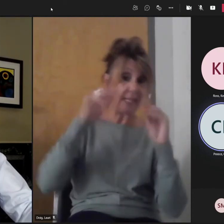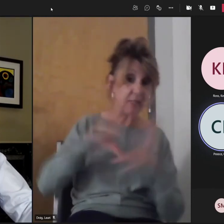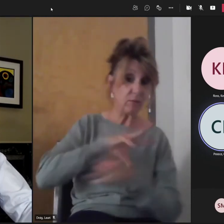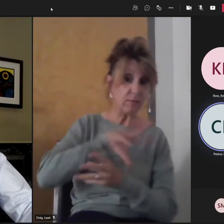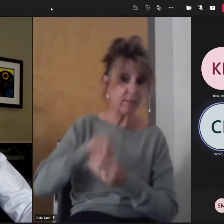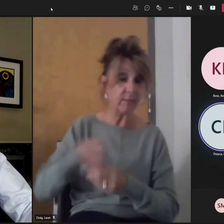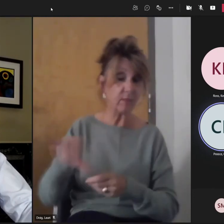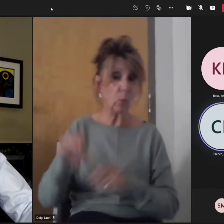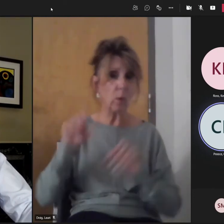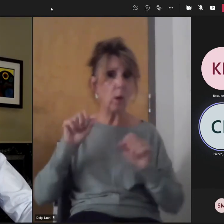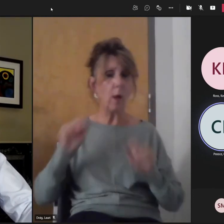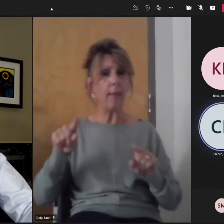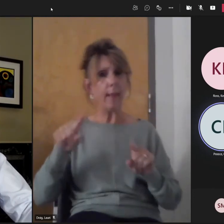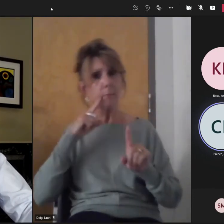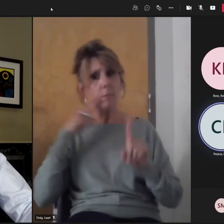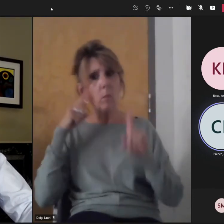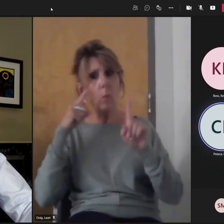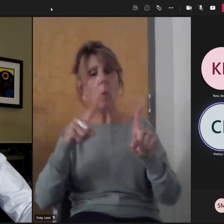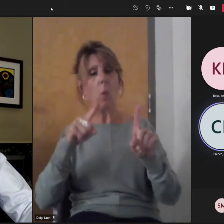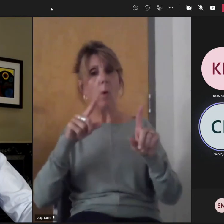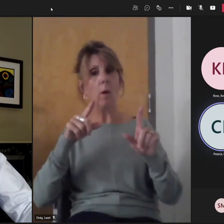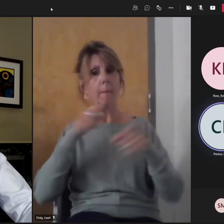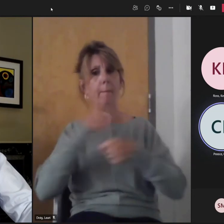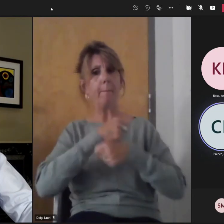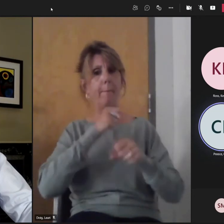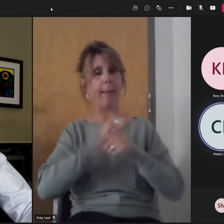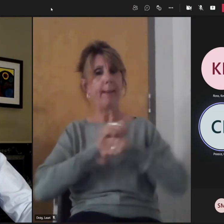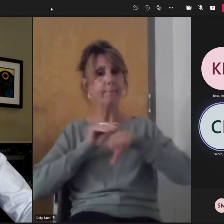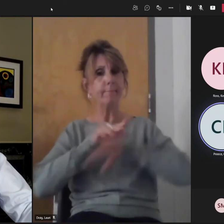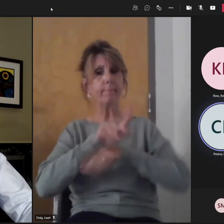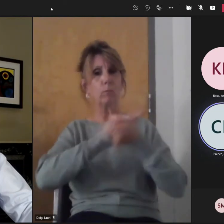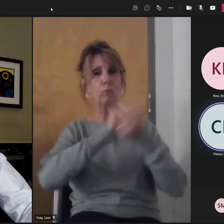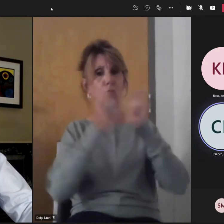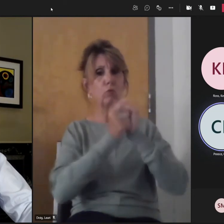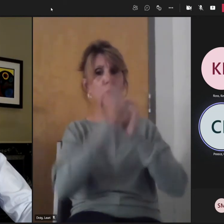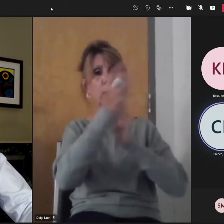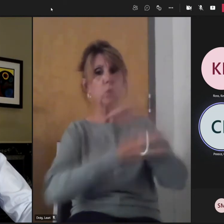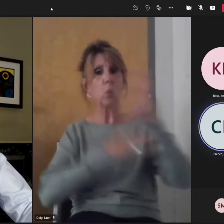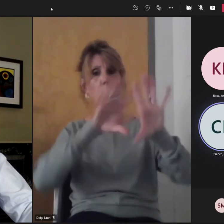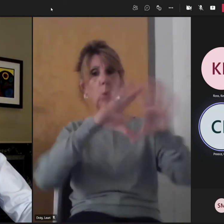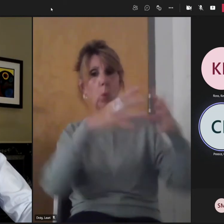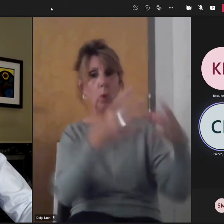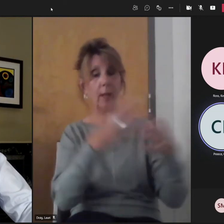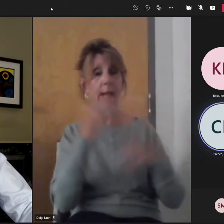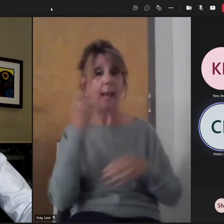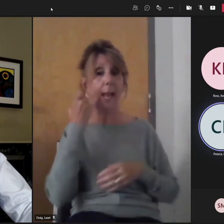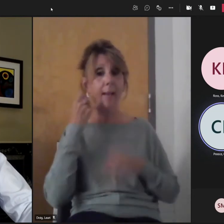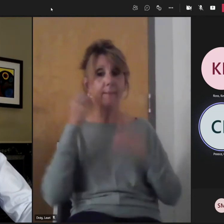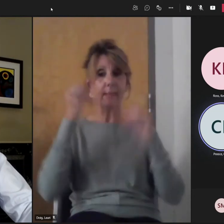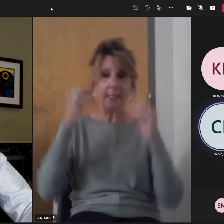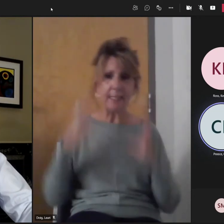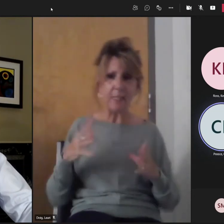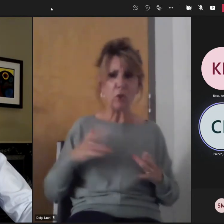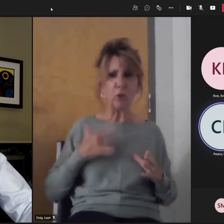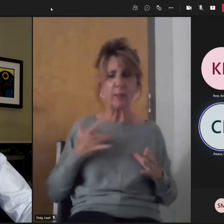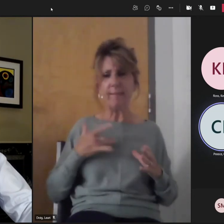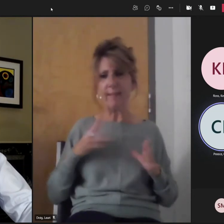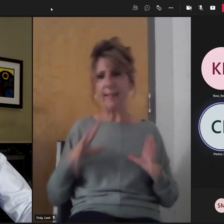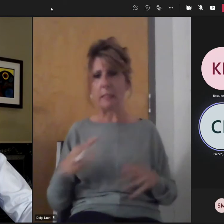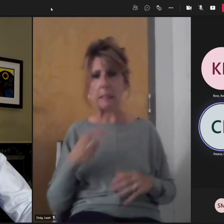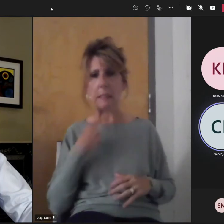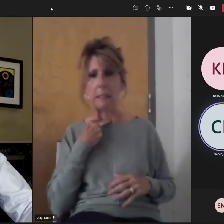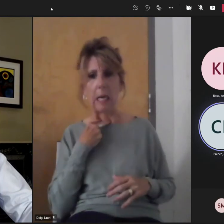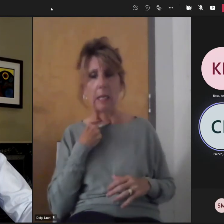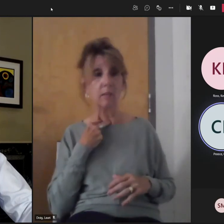they go into this career of education. What do you say to educators who feel stuck or teachers who feel stuck? And I guess you could